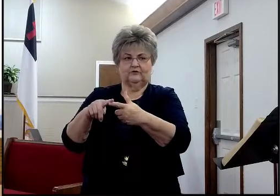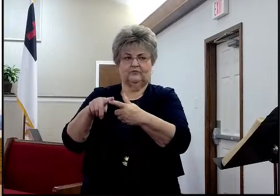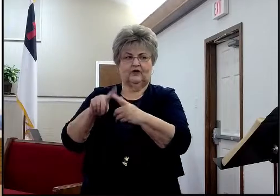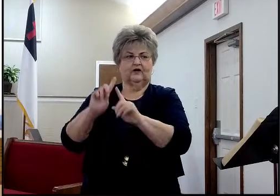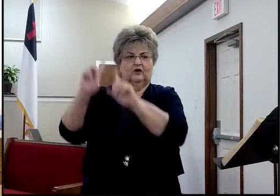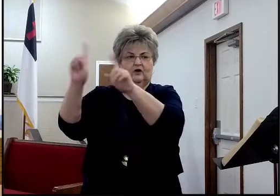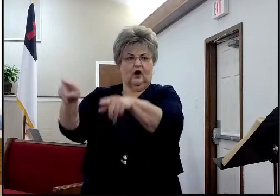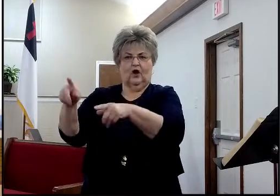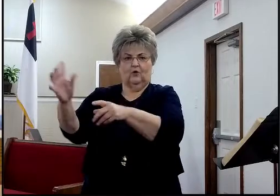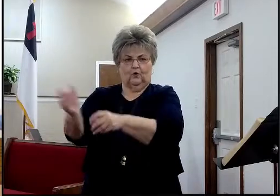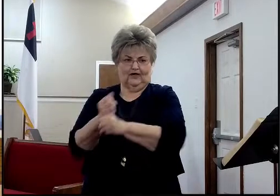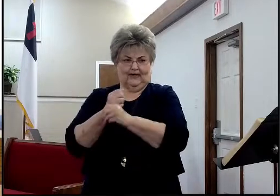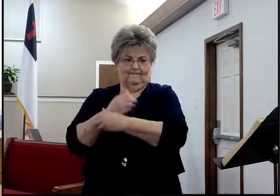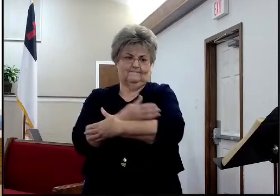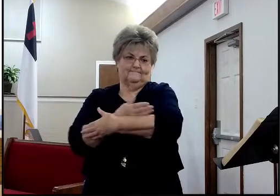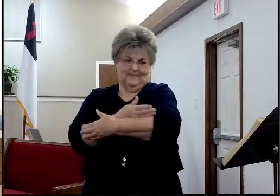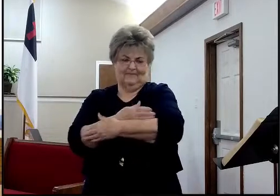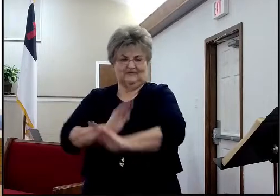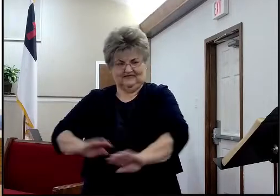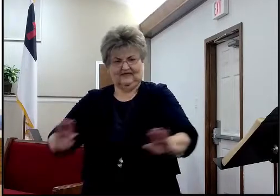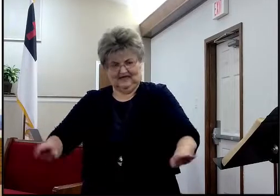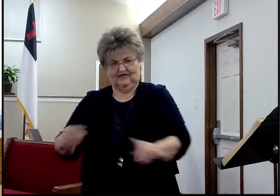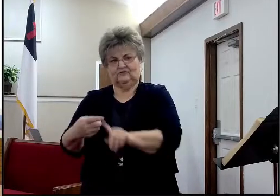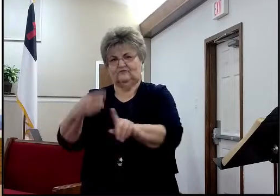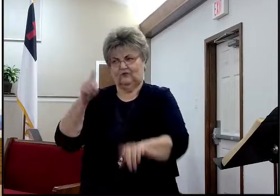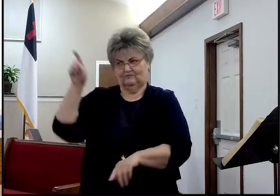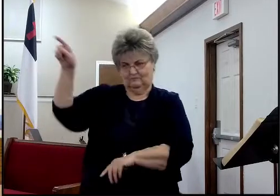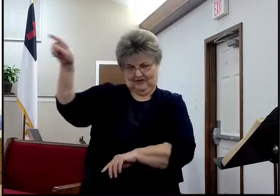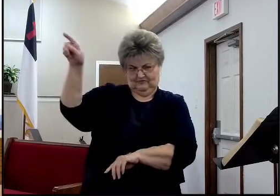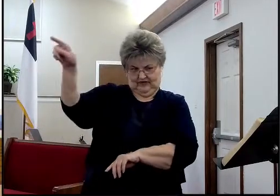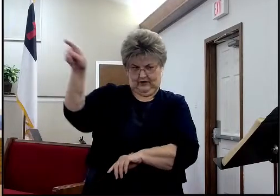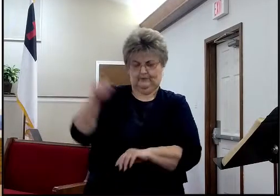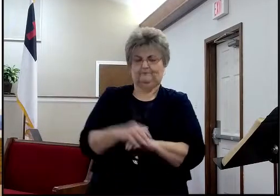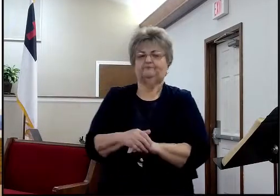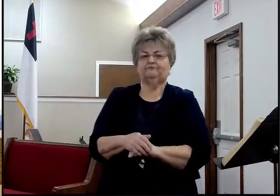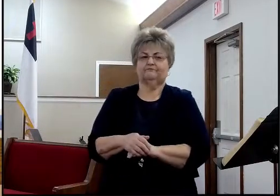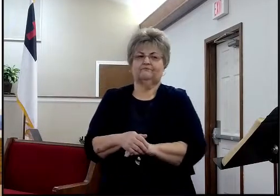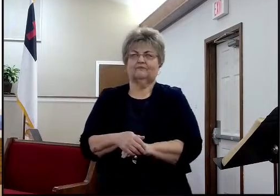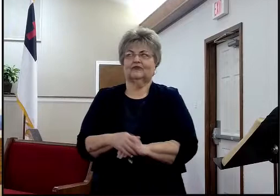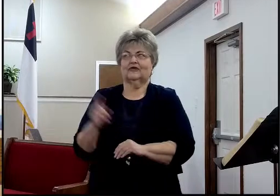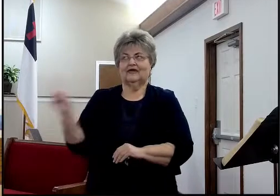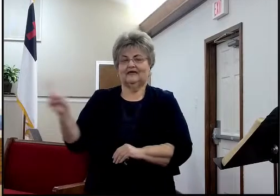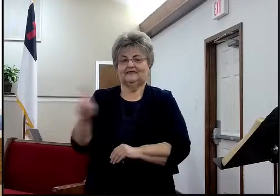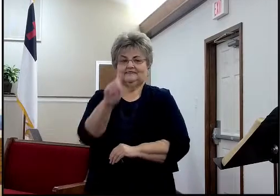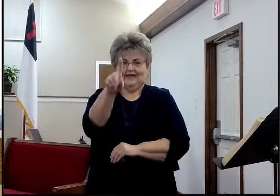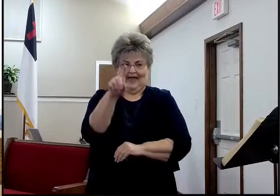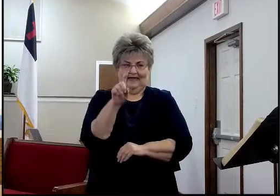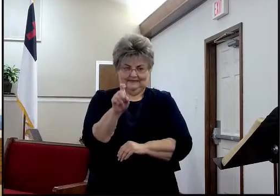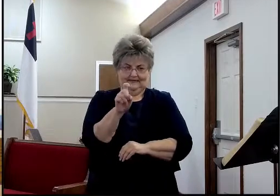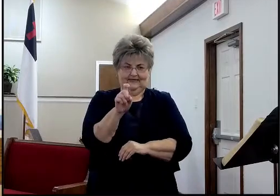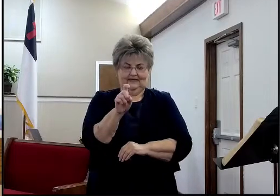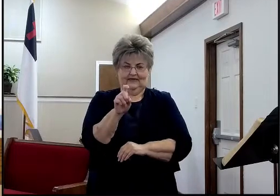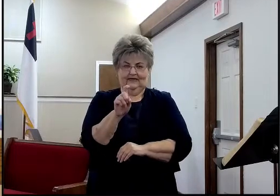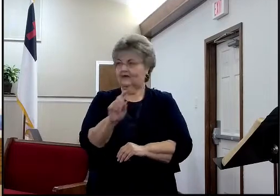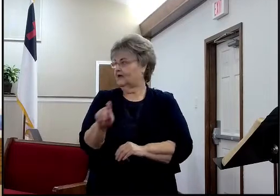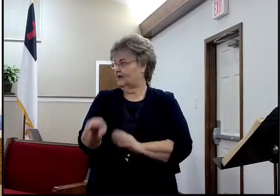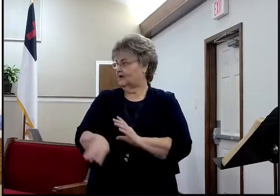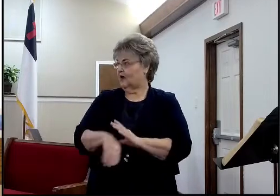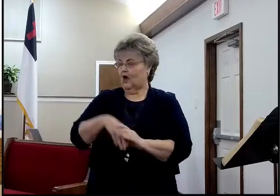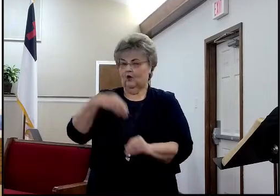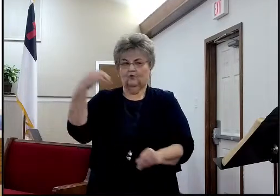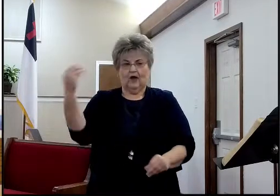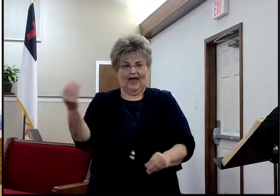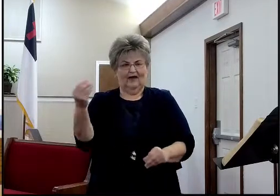nursery. would prefer, I prefer is not the right word. I'm asking you to go out the